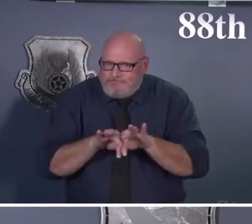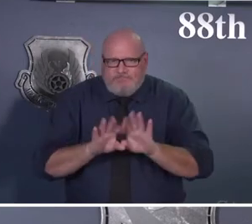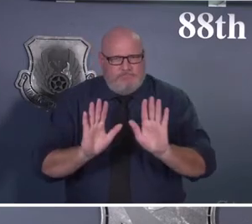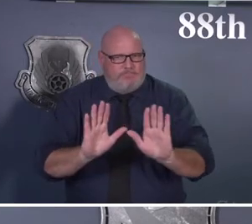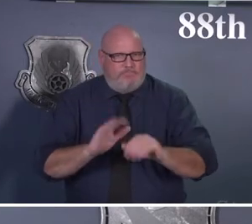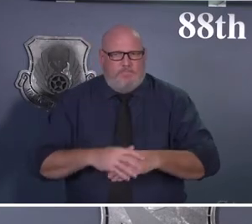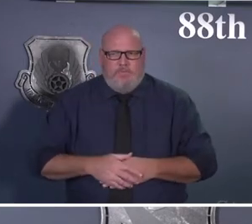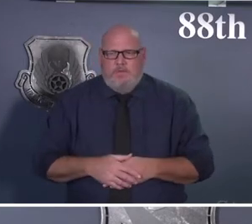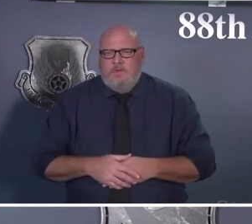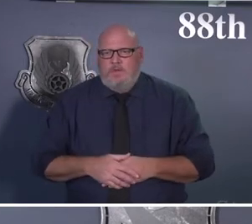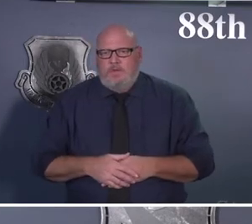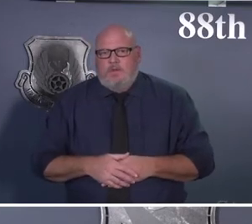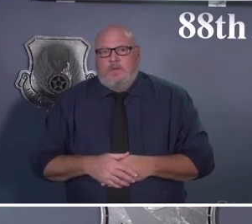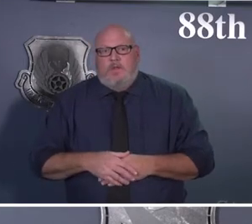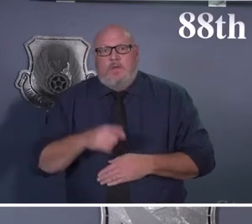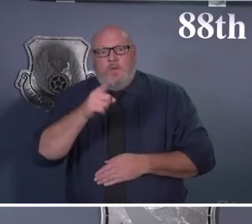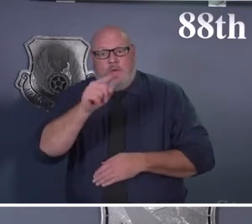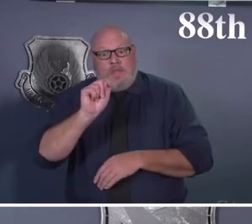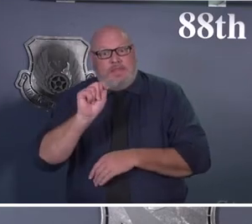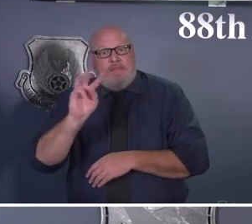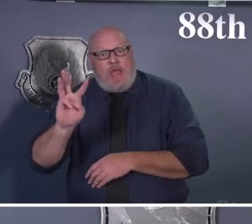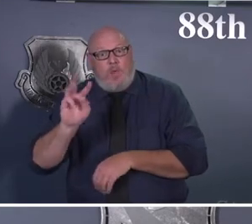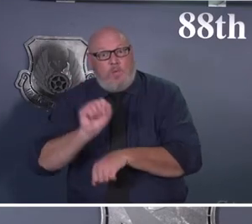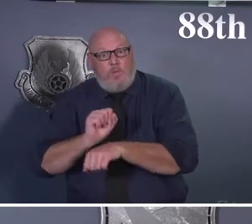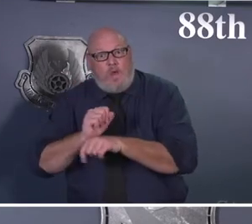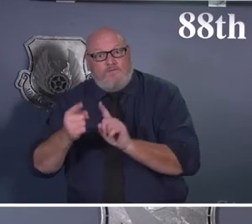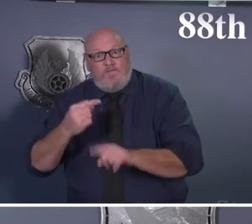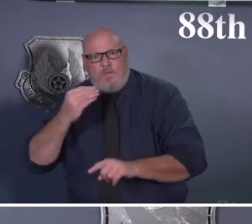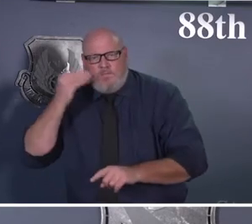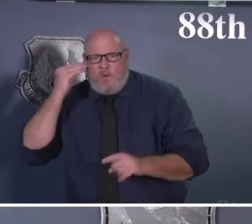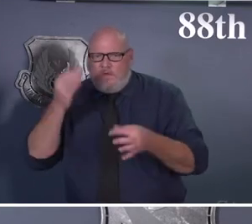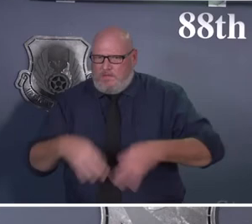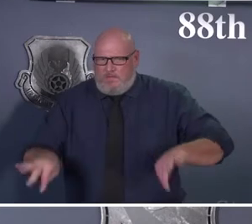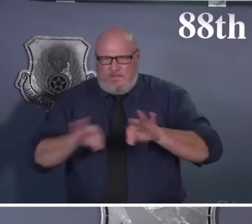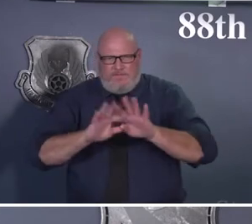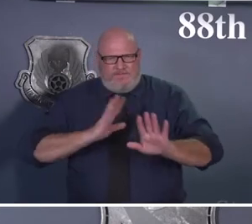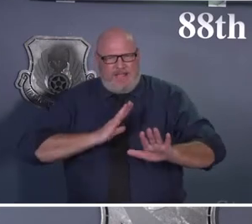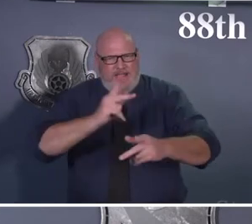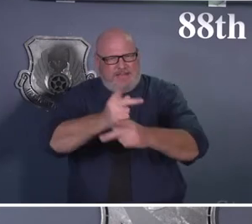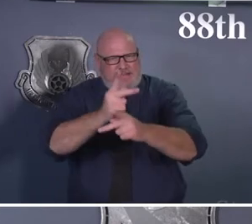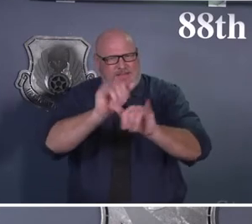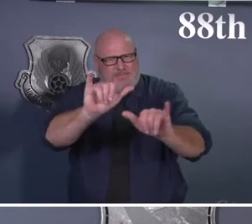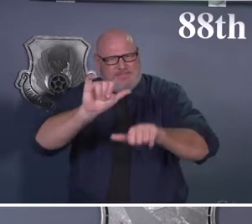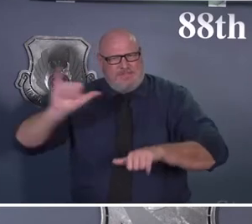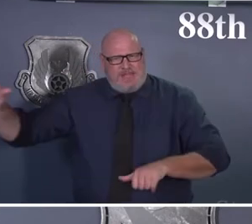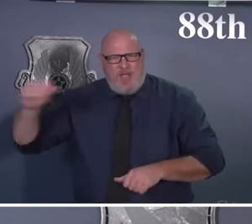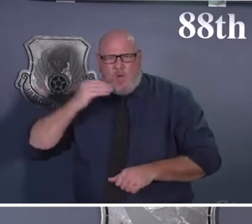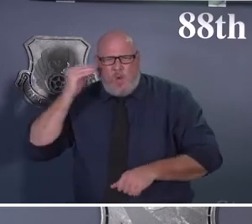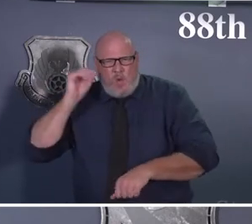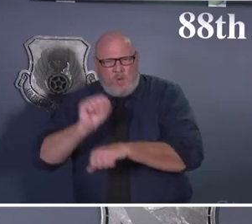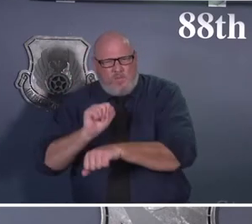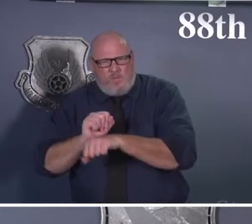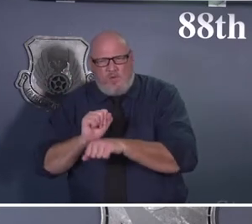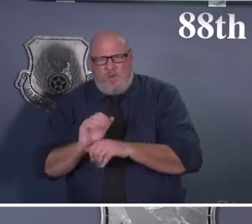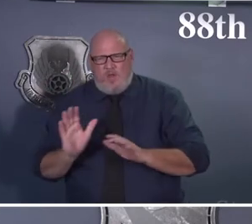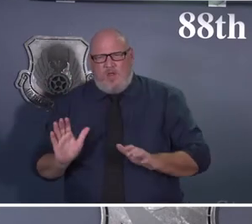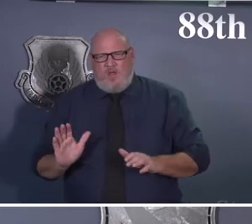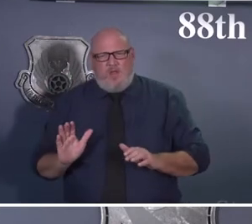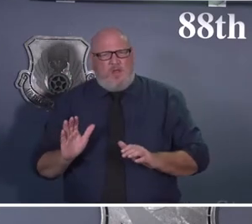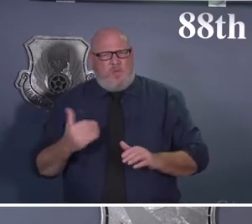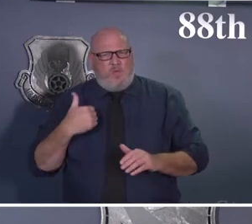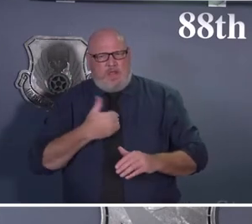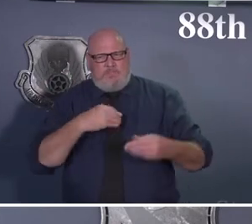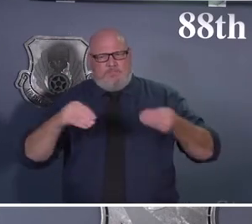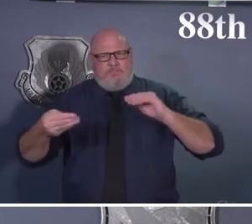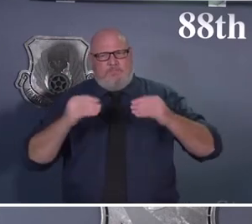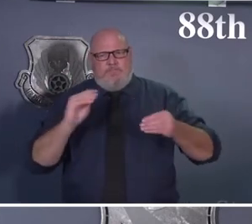declaration gives us the ability to do. A little bit more flexibility and supervisors directing folks to telework to keep you safe